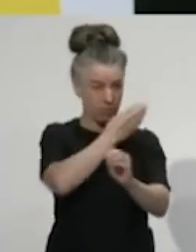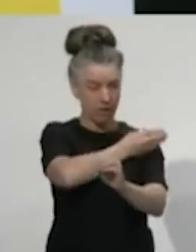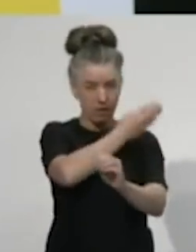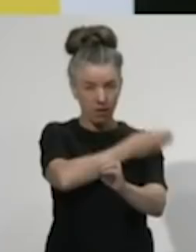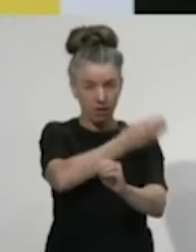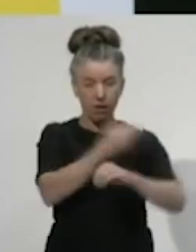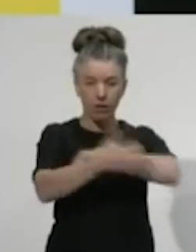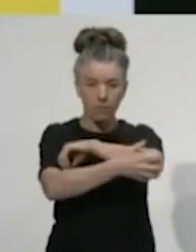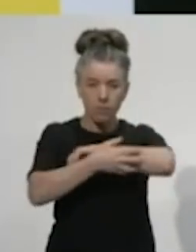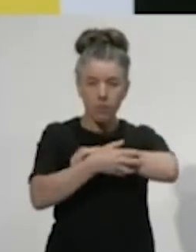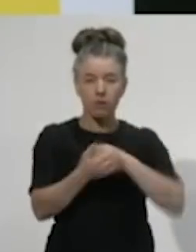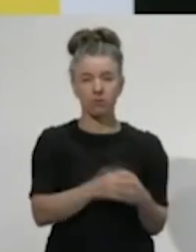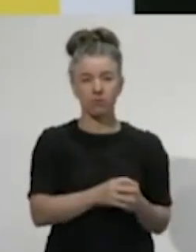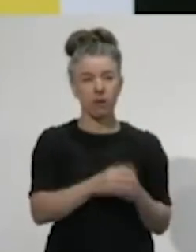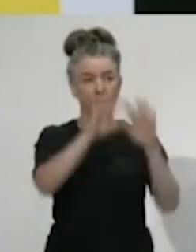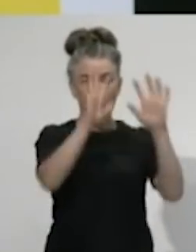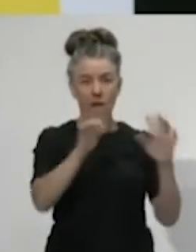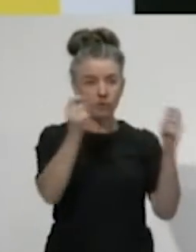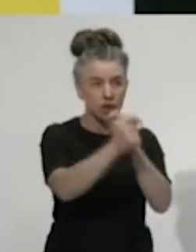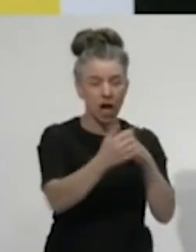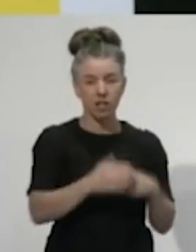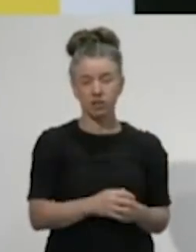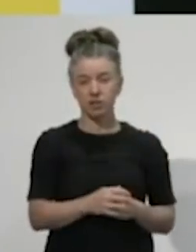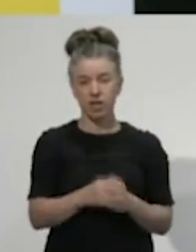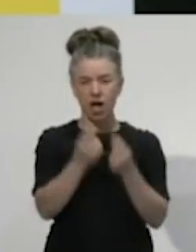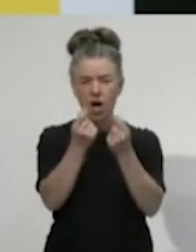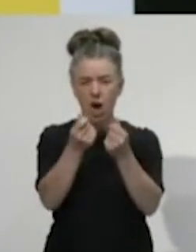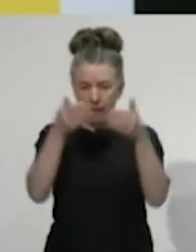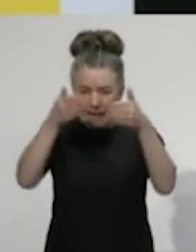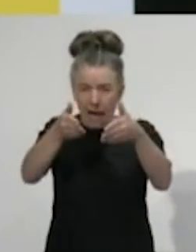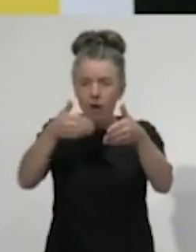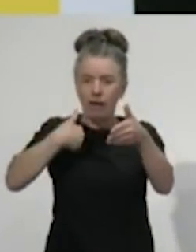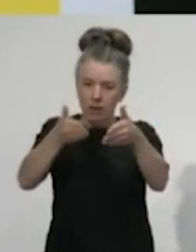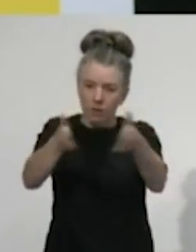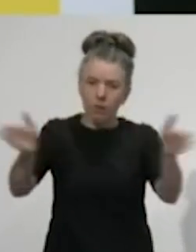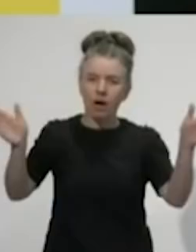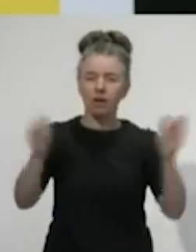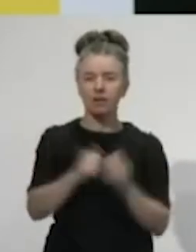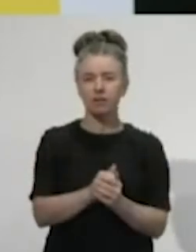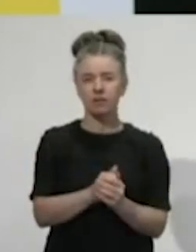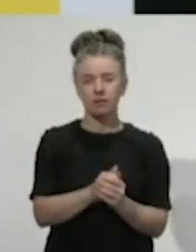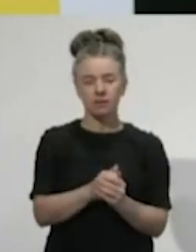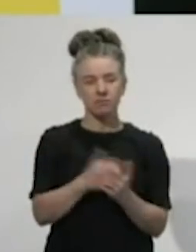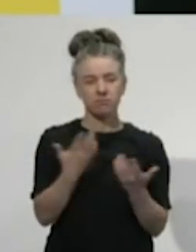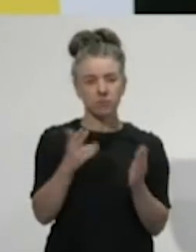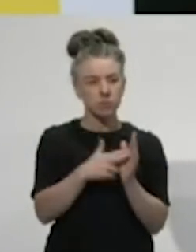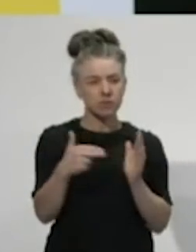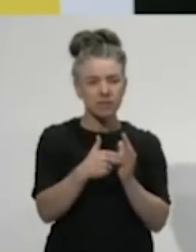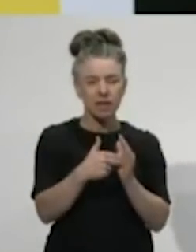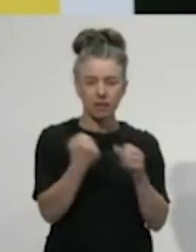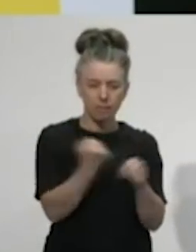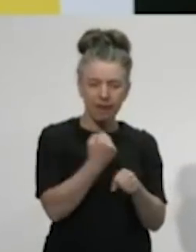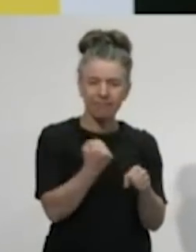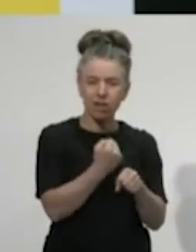poverty, the threat of climate change, the need to diversify the economy, low productivity, limited domestic manufacturing and an